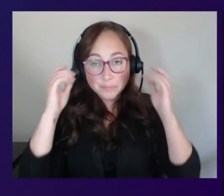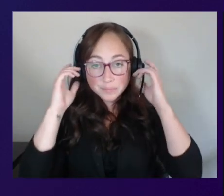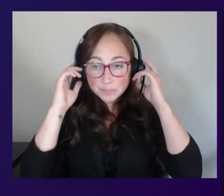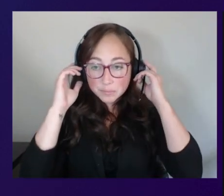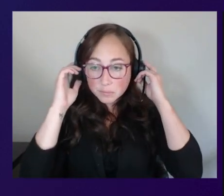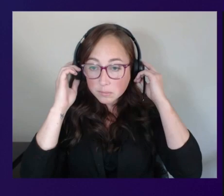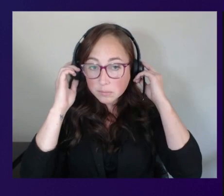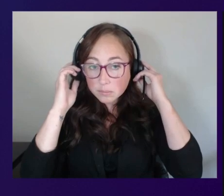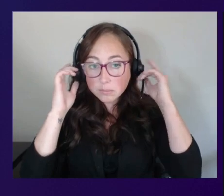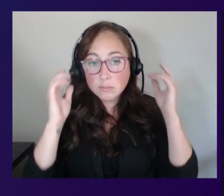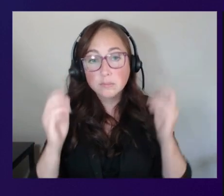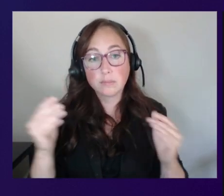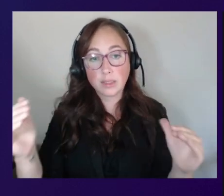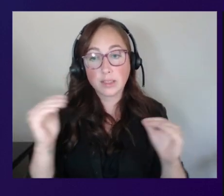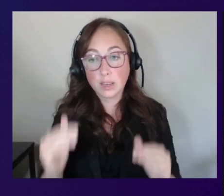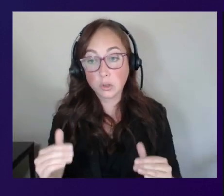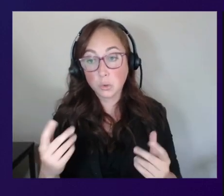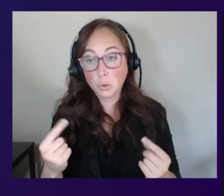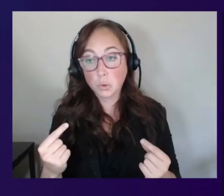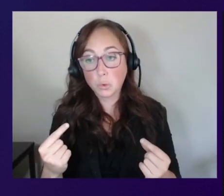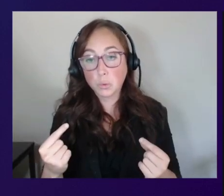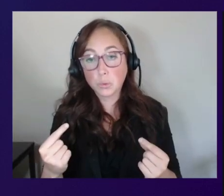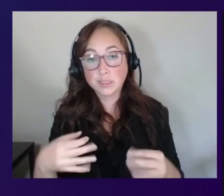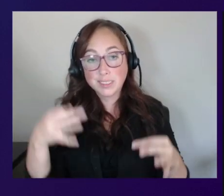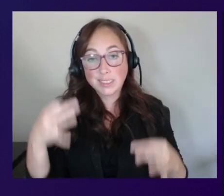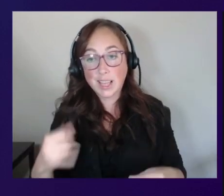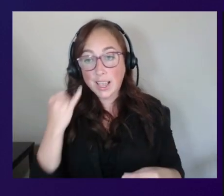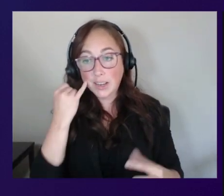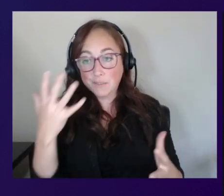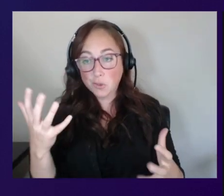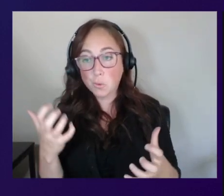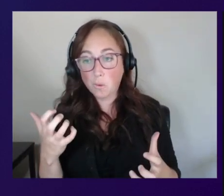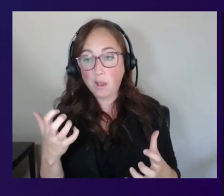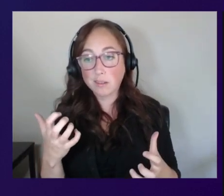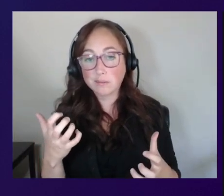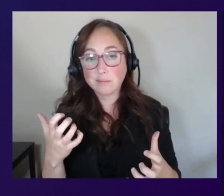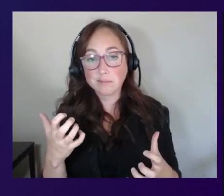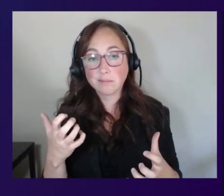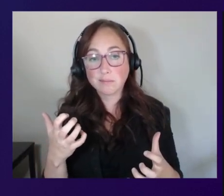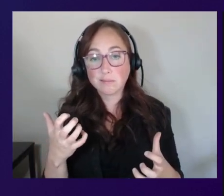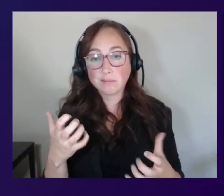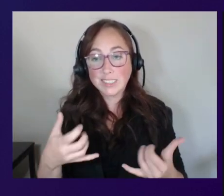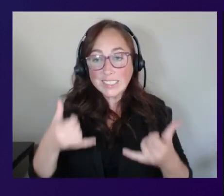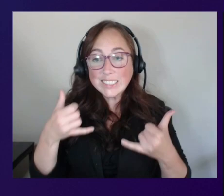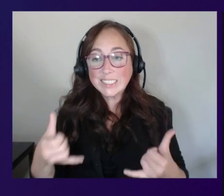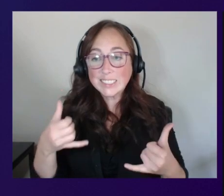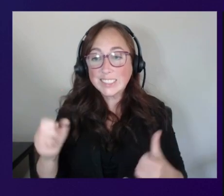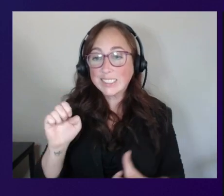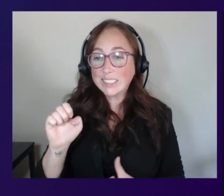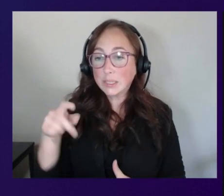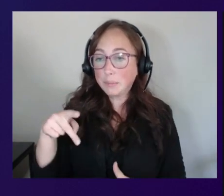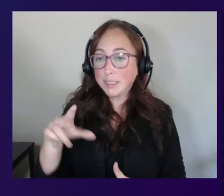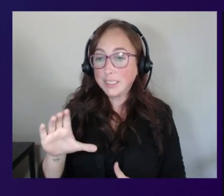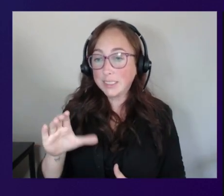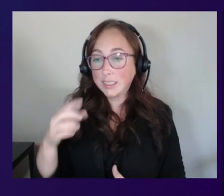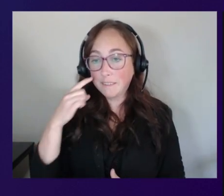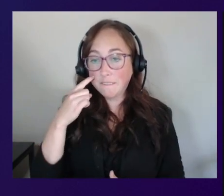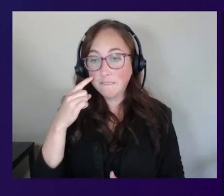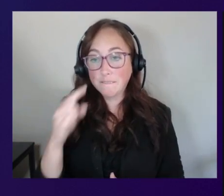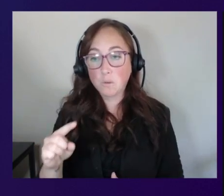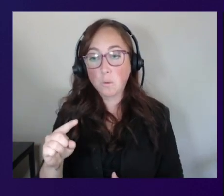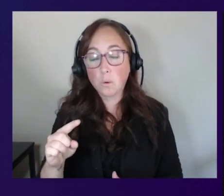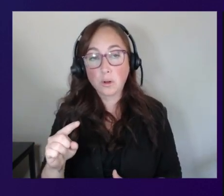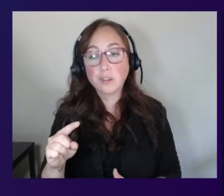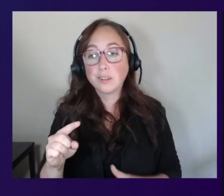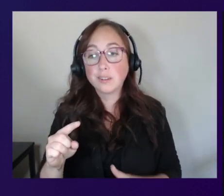the next thing you need to do is decide if you want to use a new or existing vpc for the fargate deployment